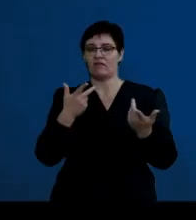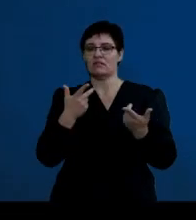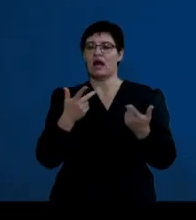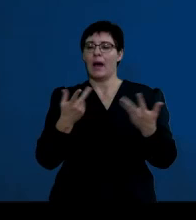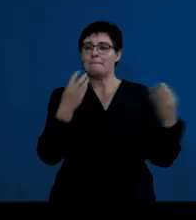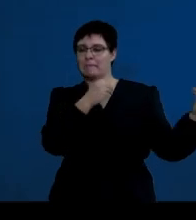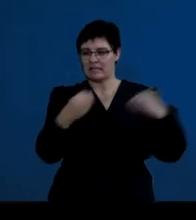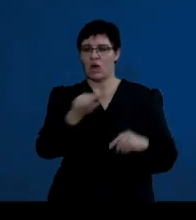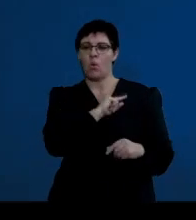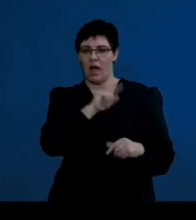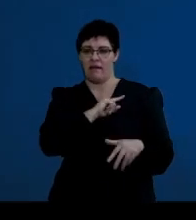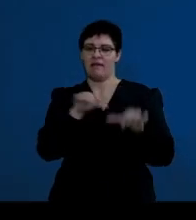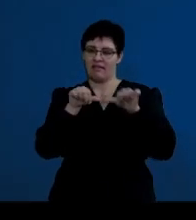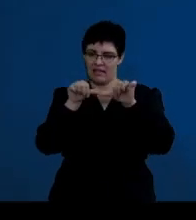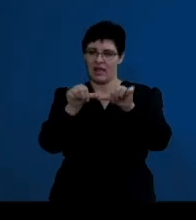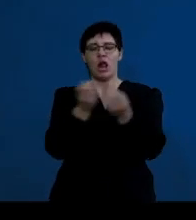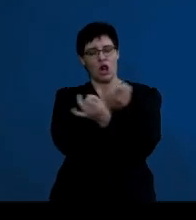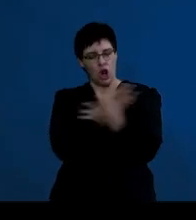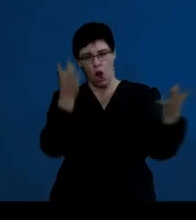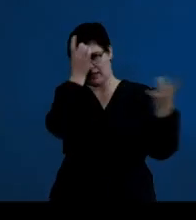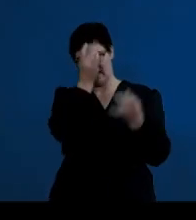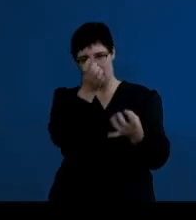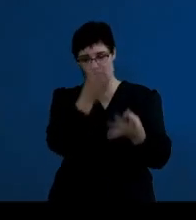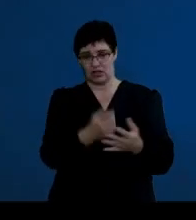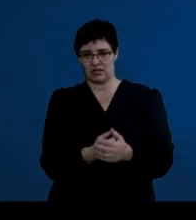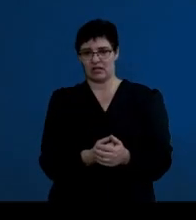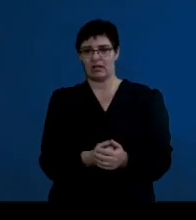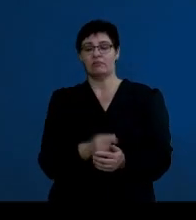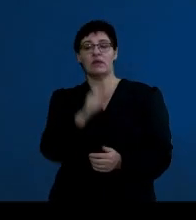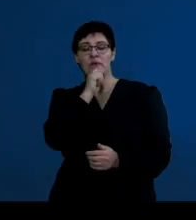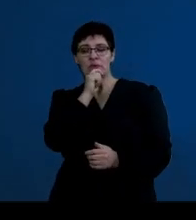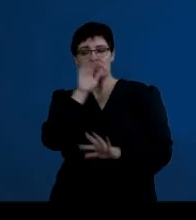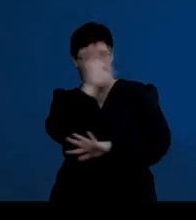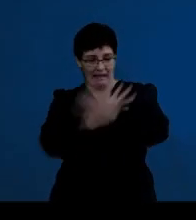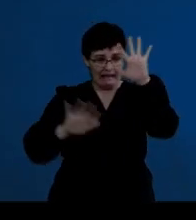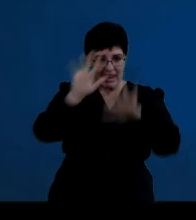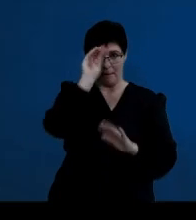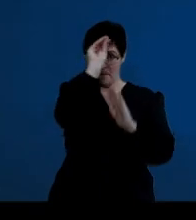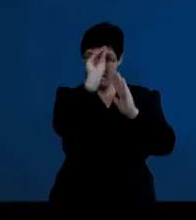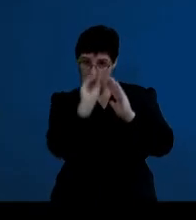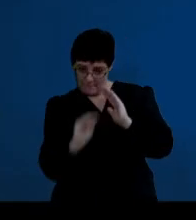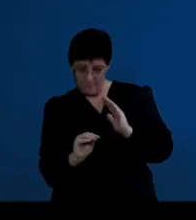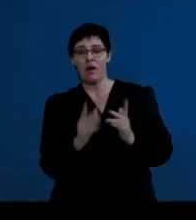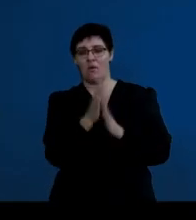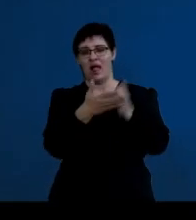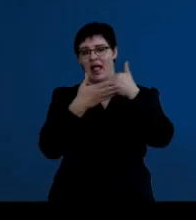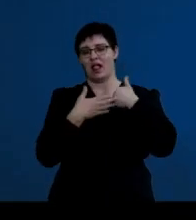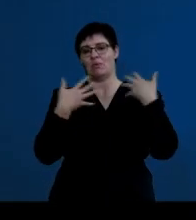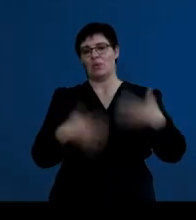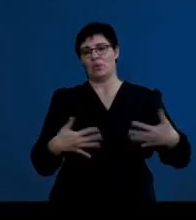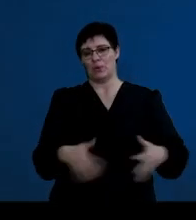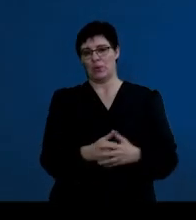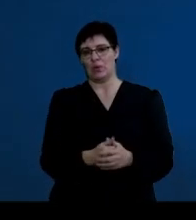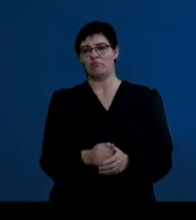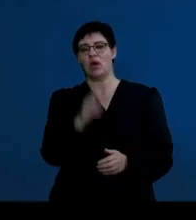because they contain lots of information. And using color to annotate this does help. And then finally, we need to look at the